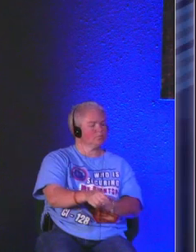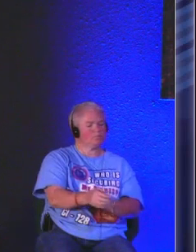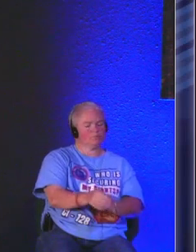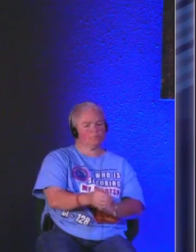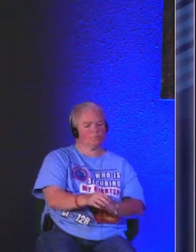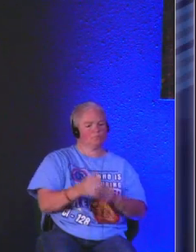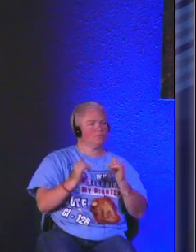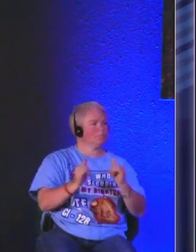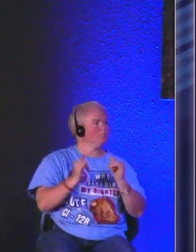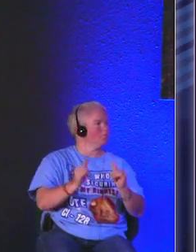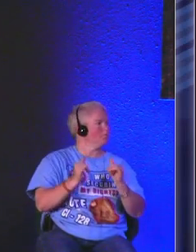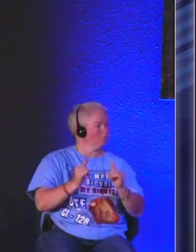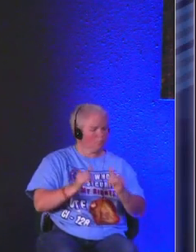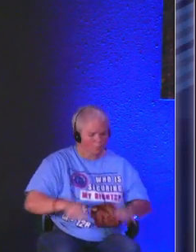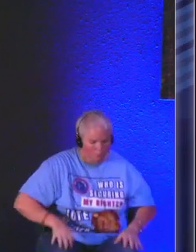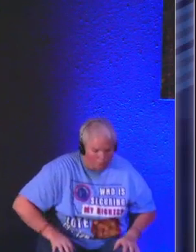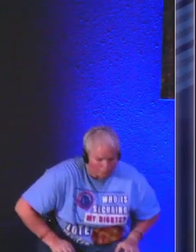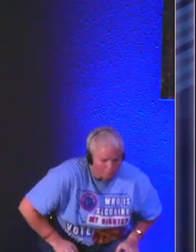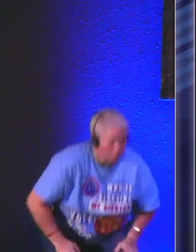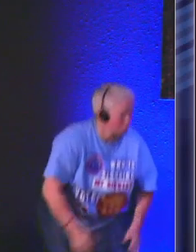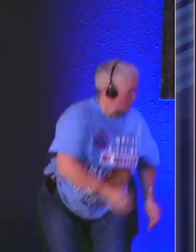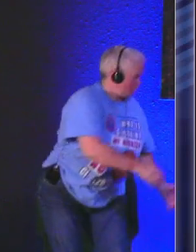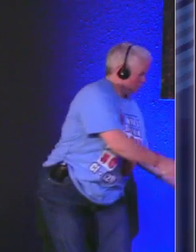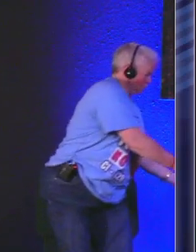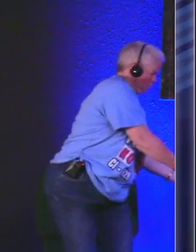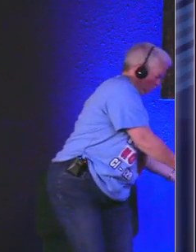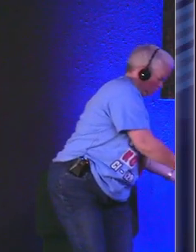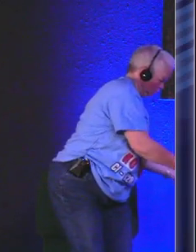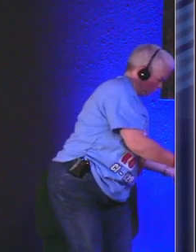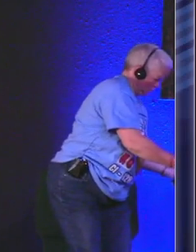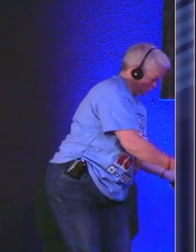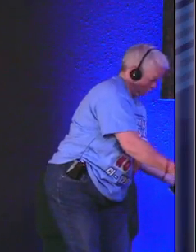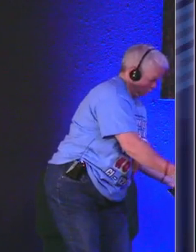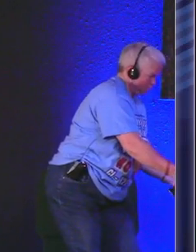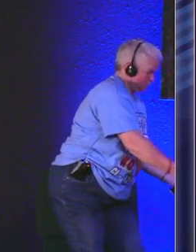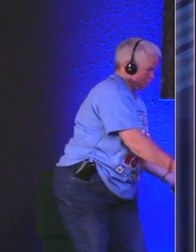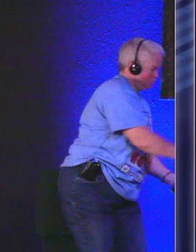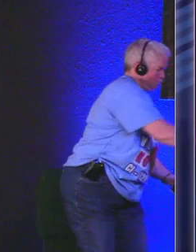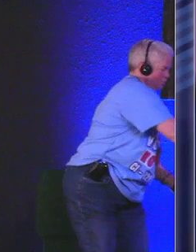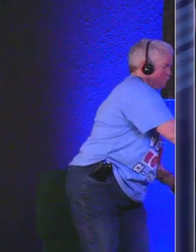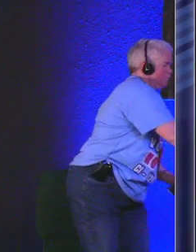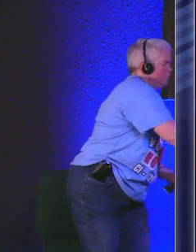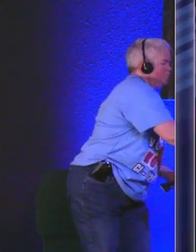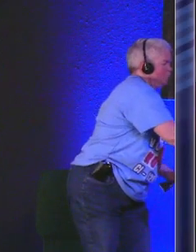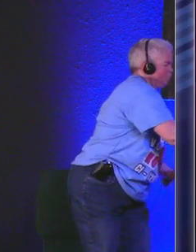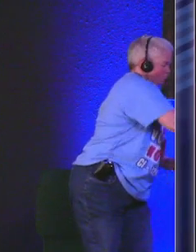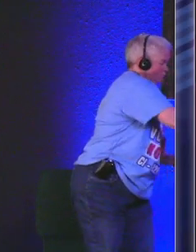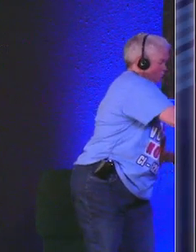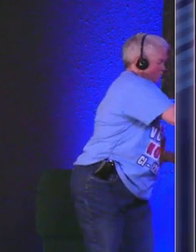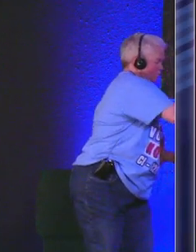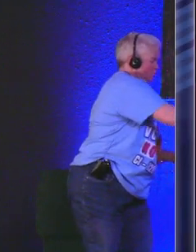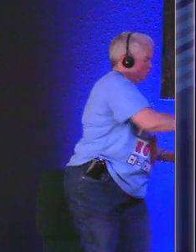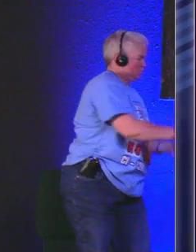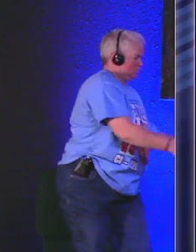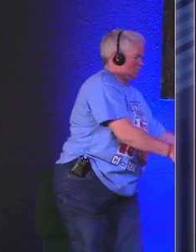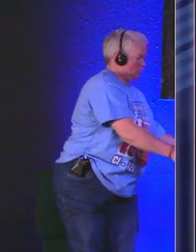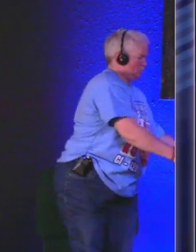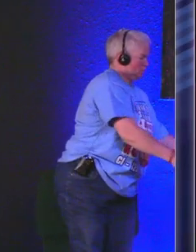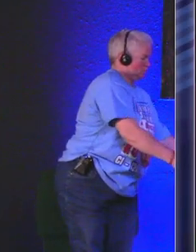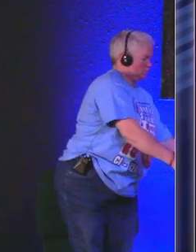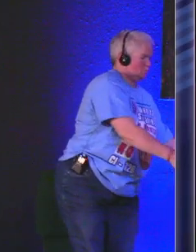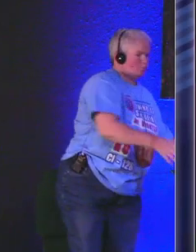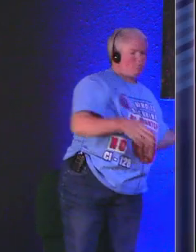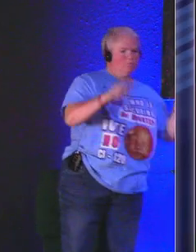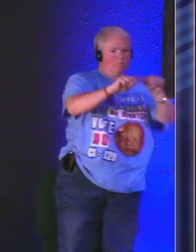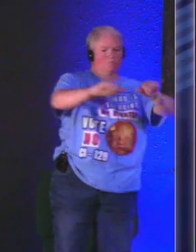to play and we are led back into worship I'm going to pray I absolutely want to open these